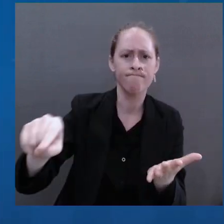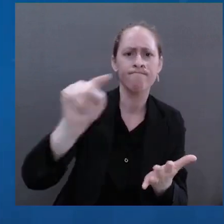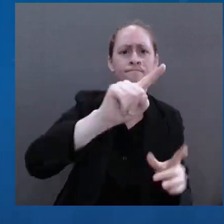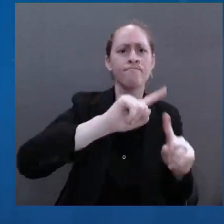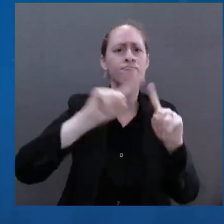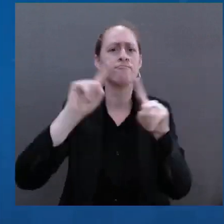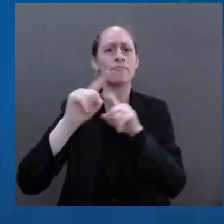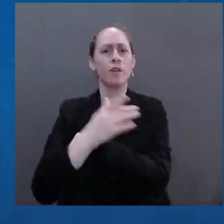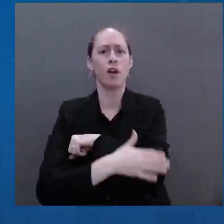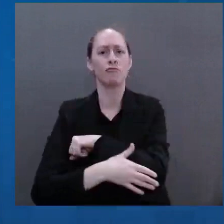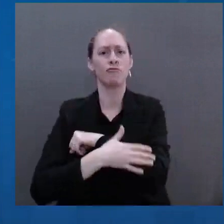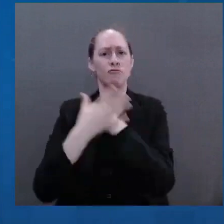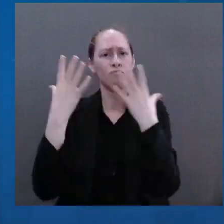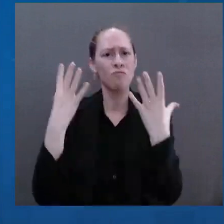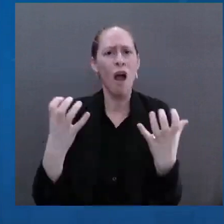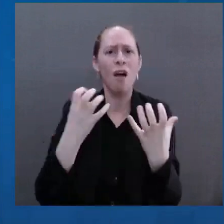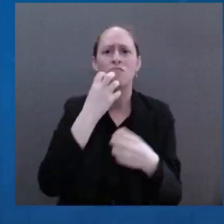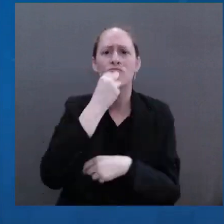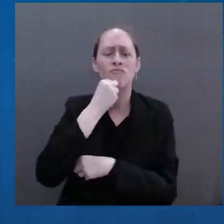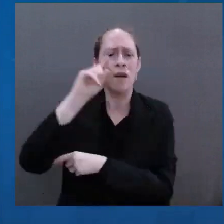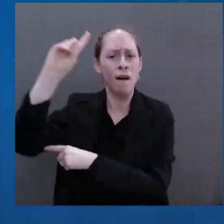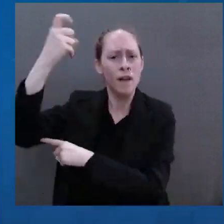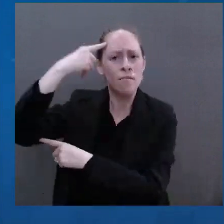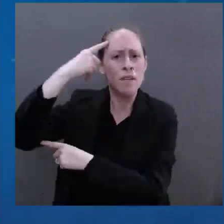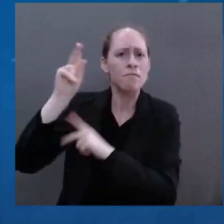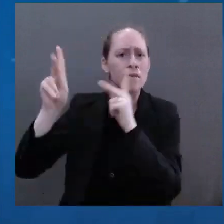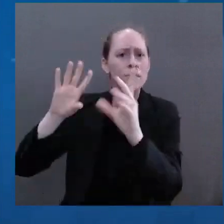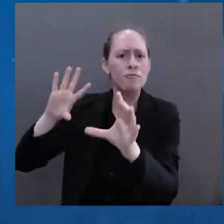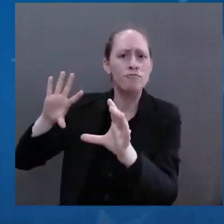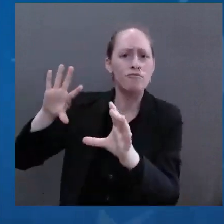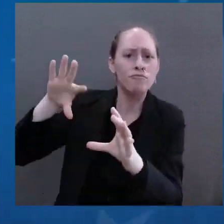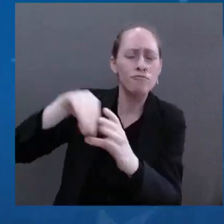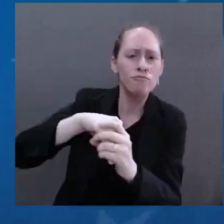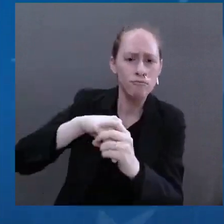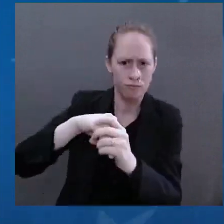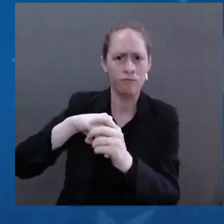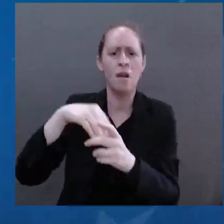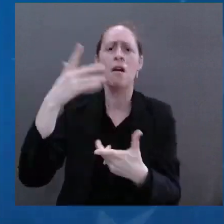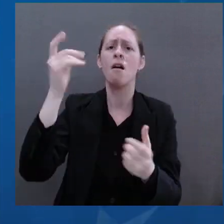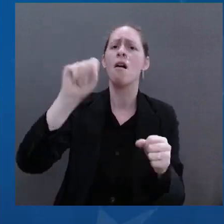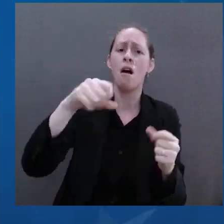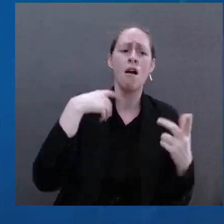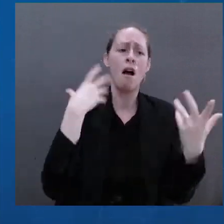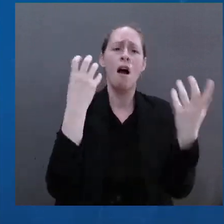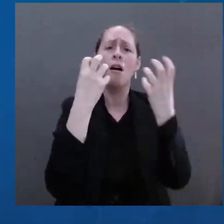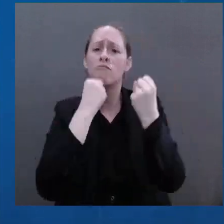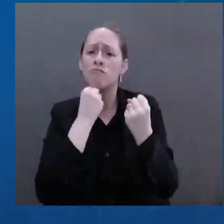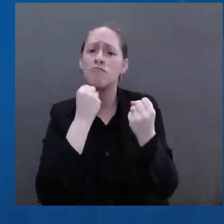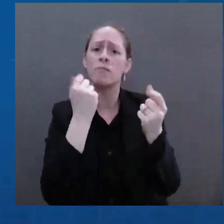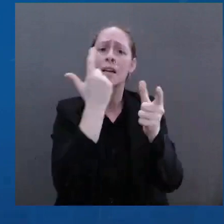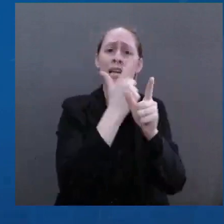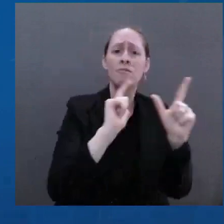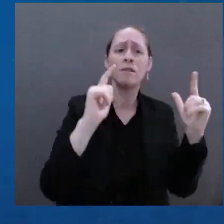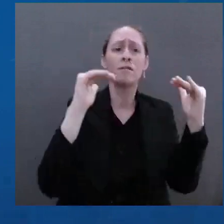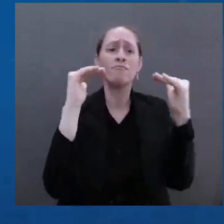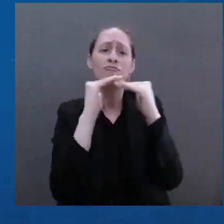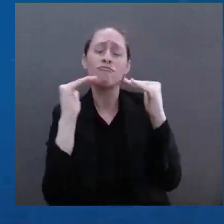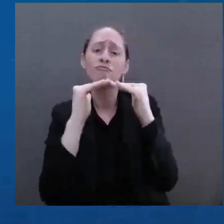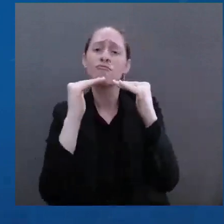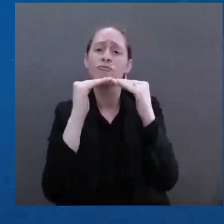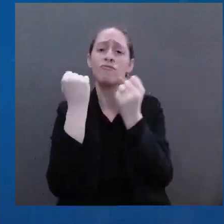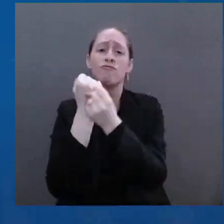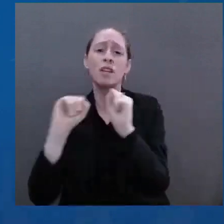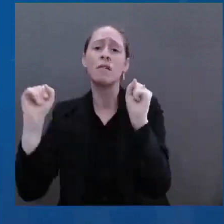and liberty. All of us, including here in Poland, must do the hard work of democracy each and every day,